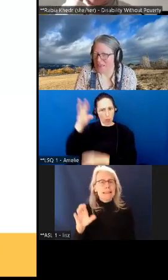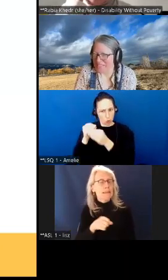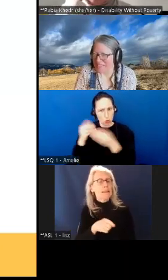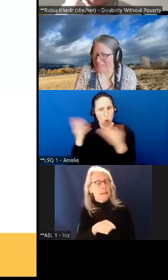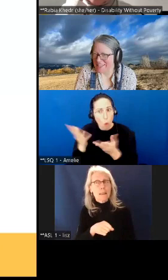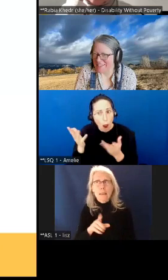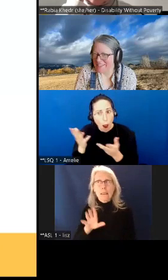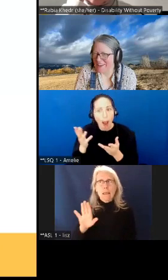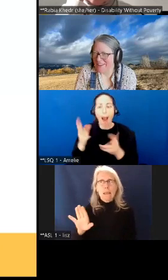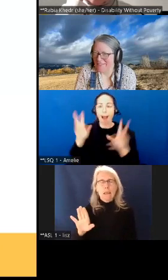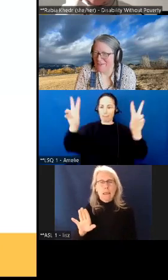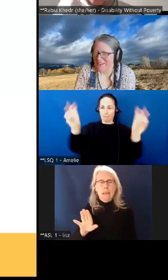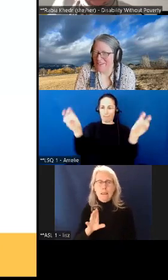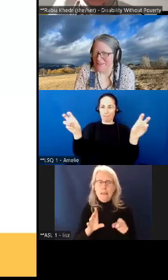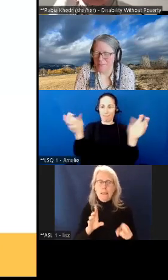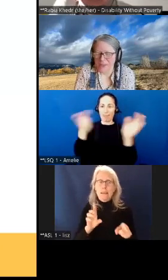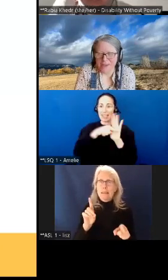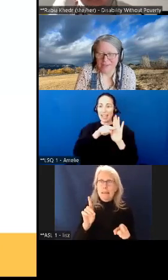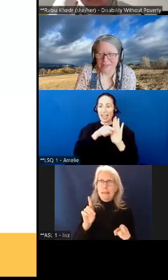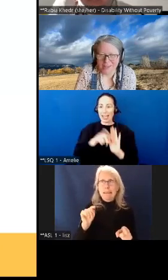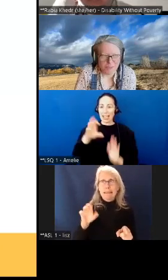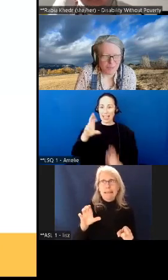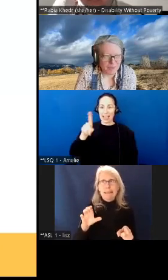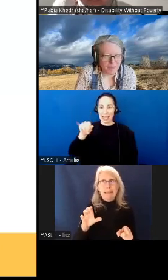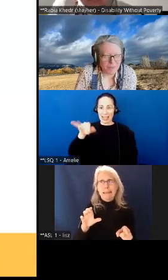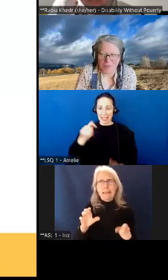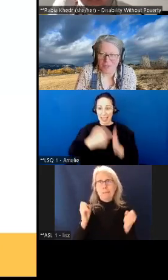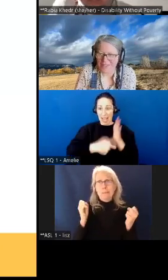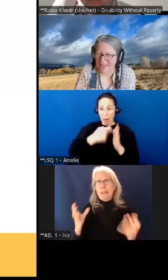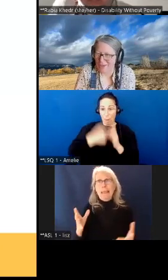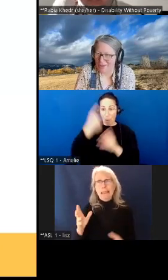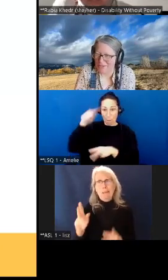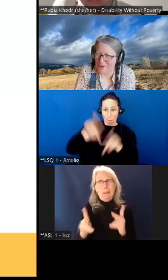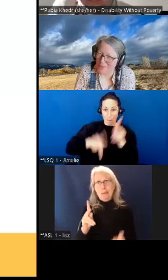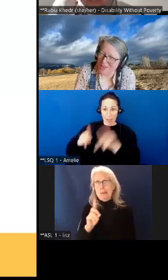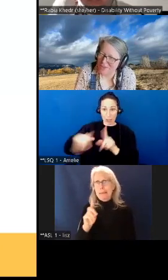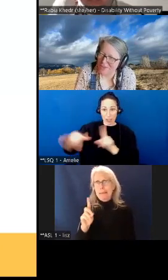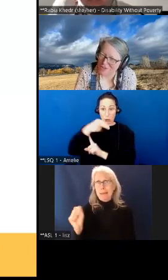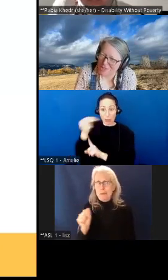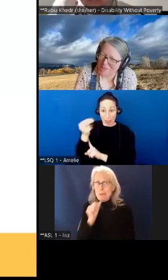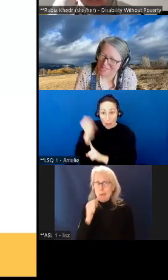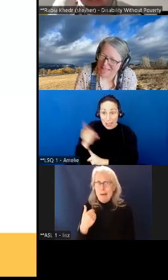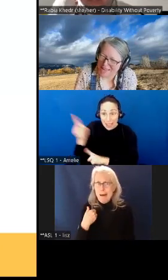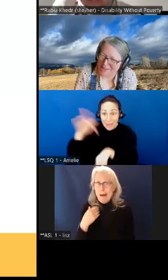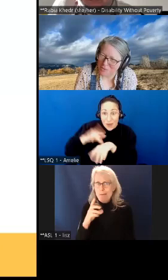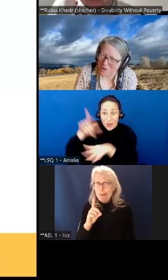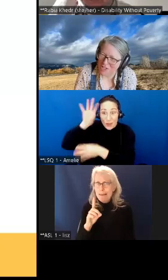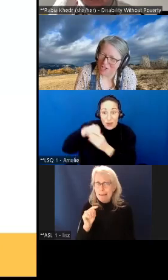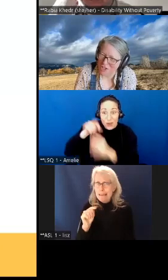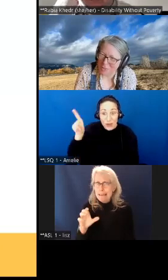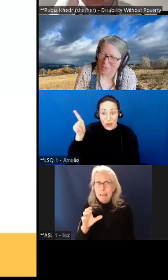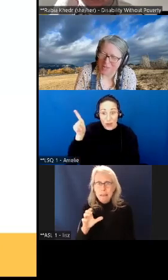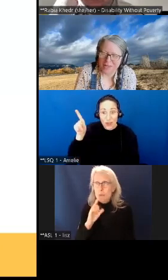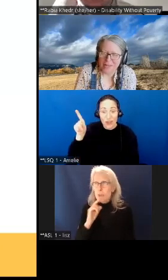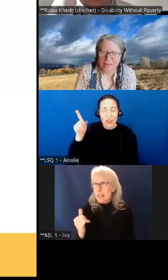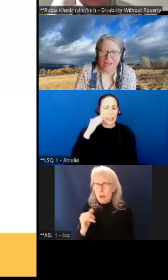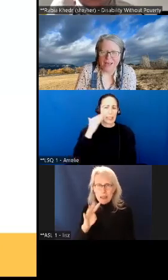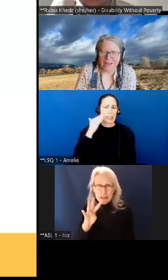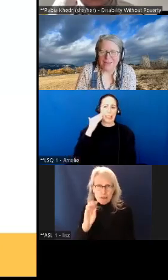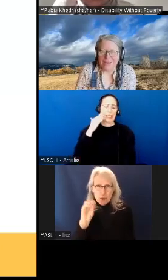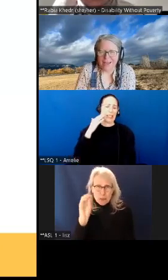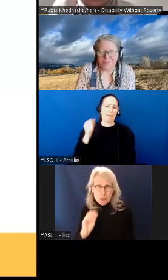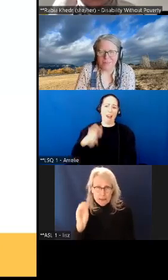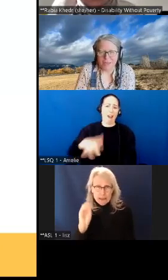we know that that's that's not the friend to many disabled people but take up is only at 40 of where it should be